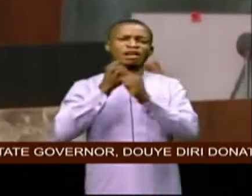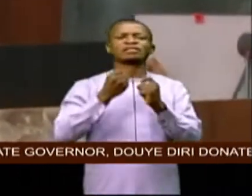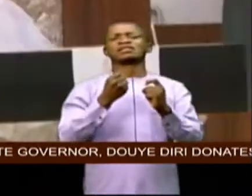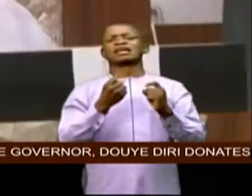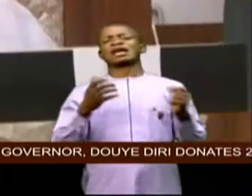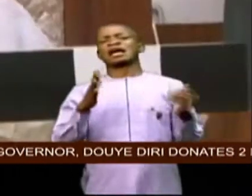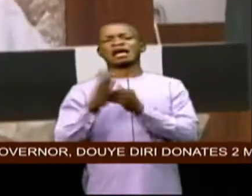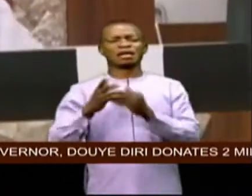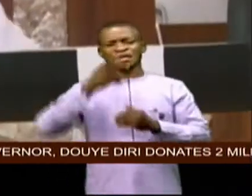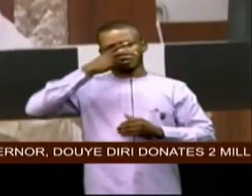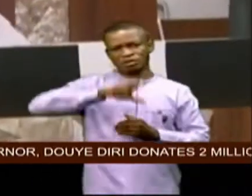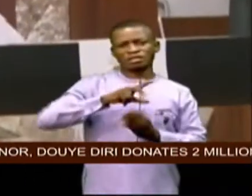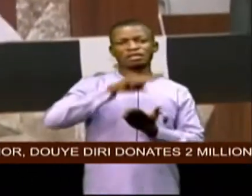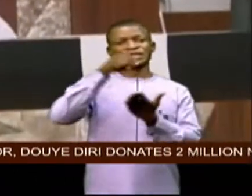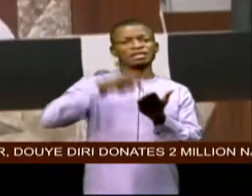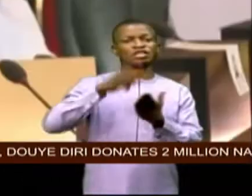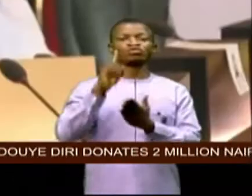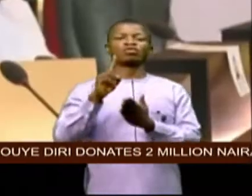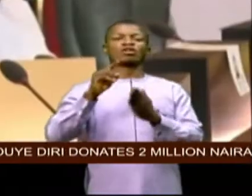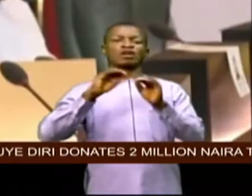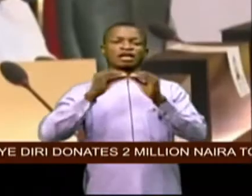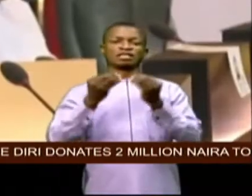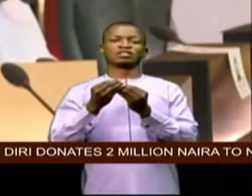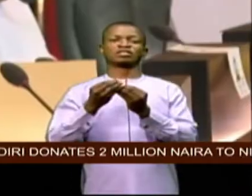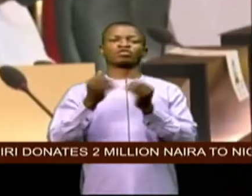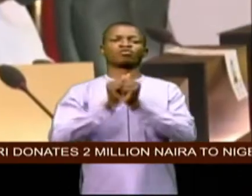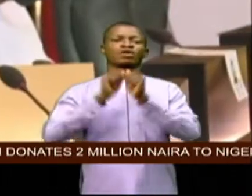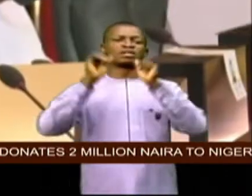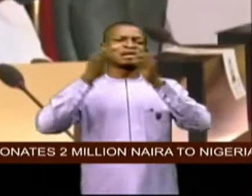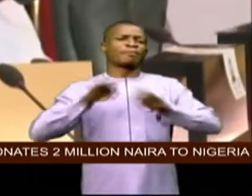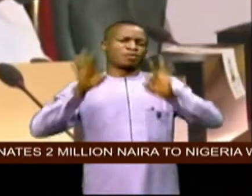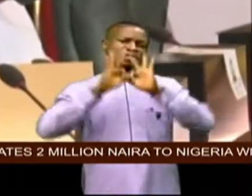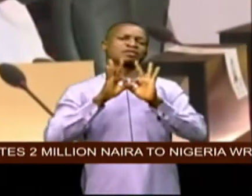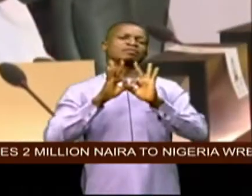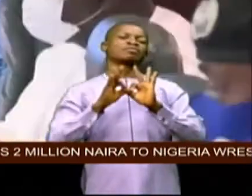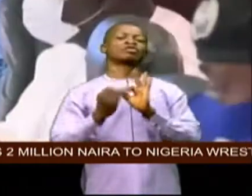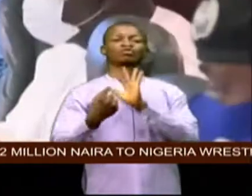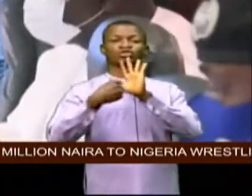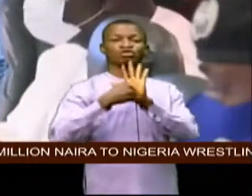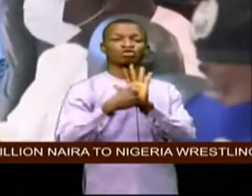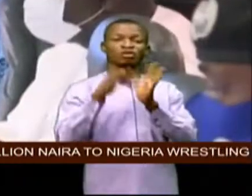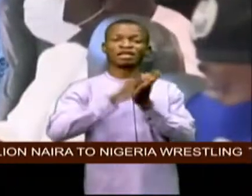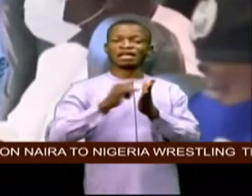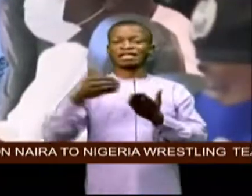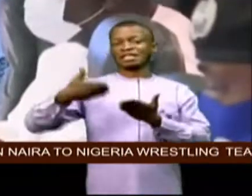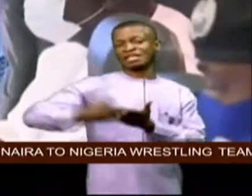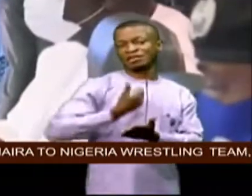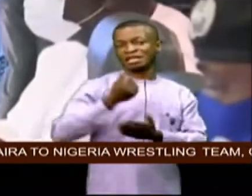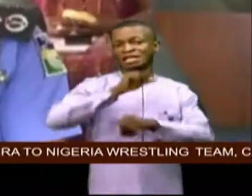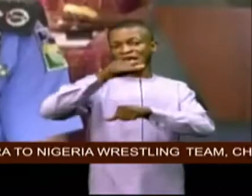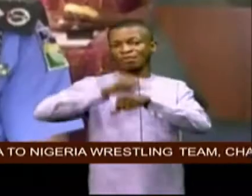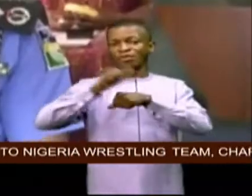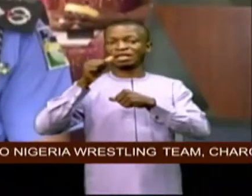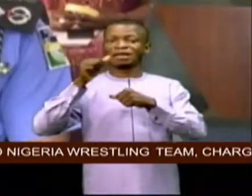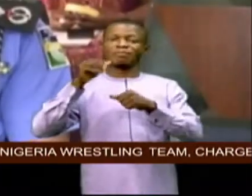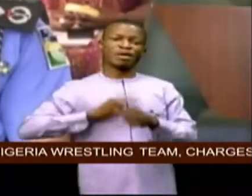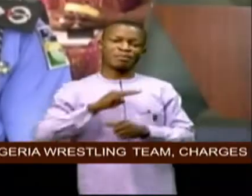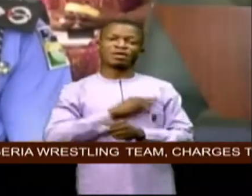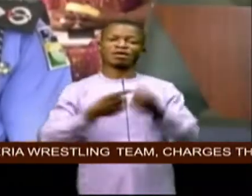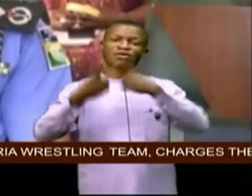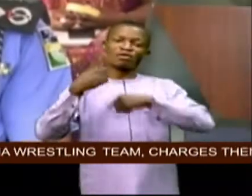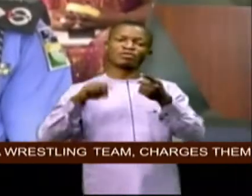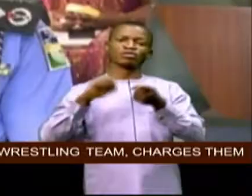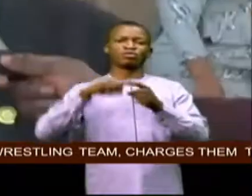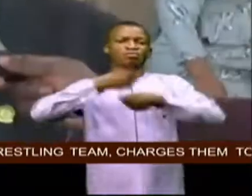is one agency of remarkable significance and indications are that the newly appointed members are coming on board to make a